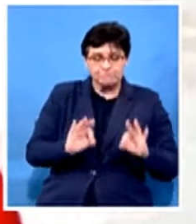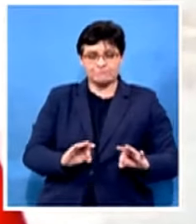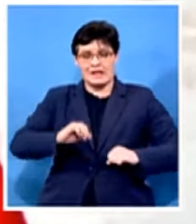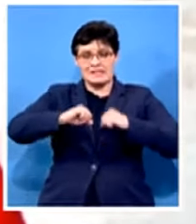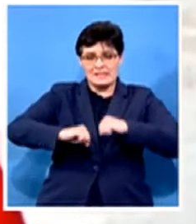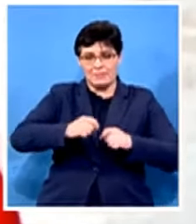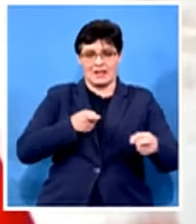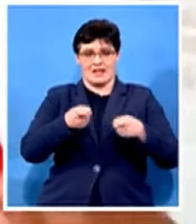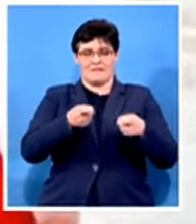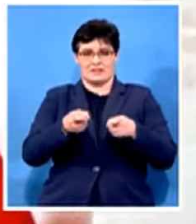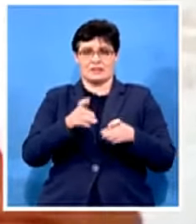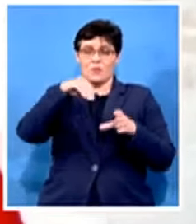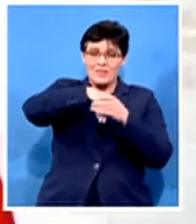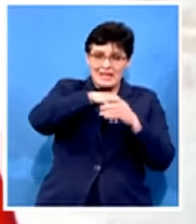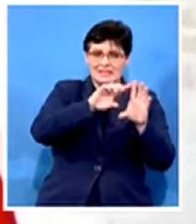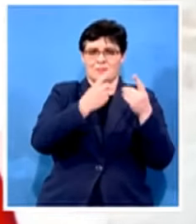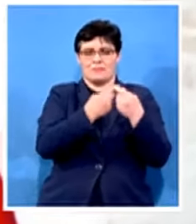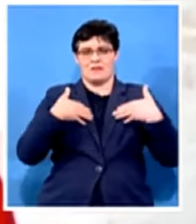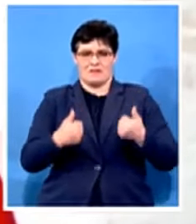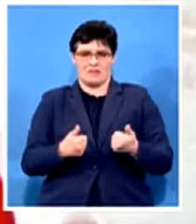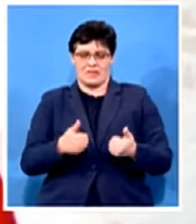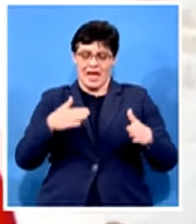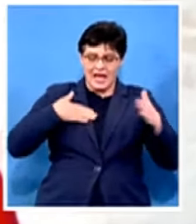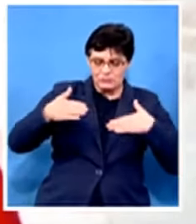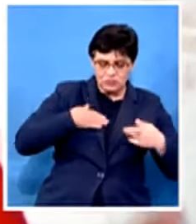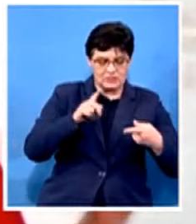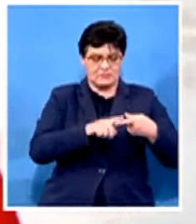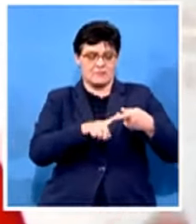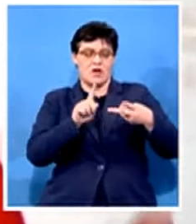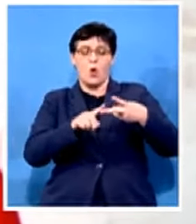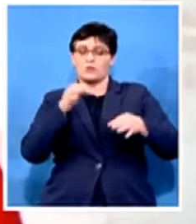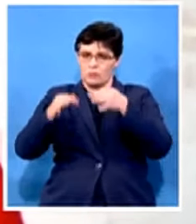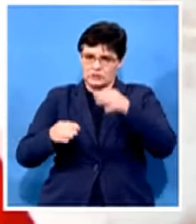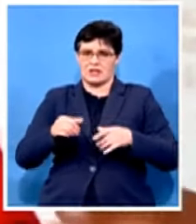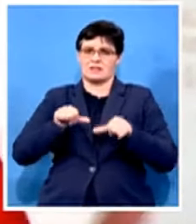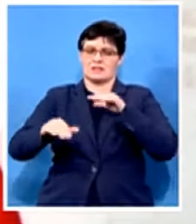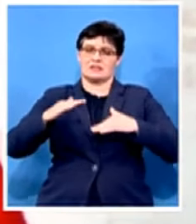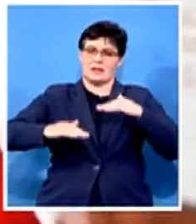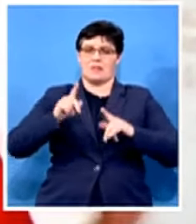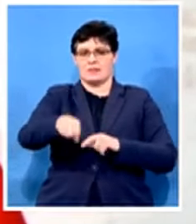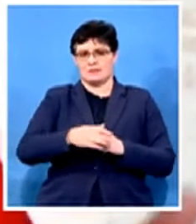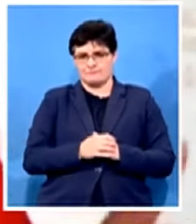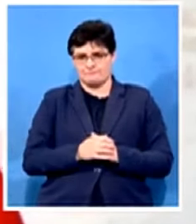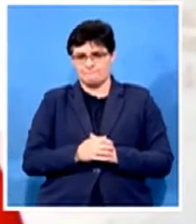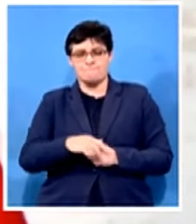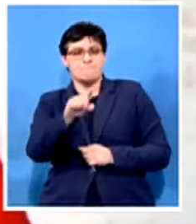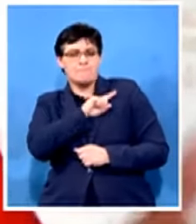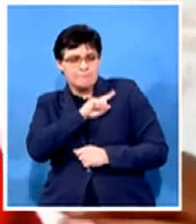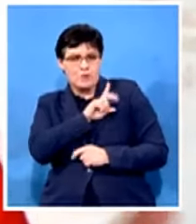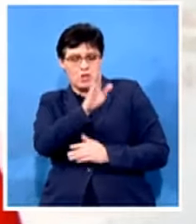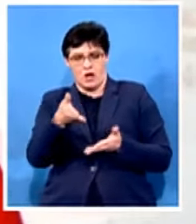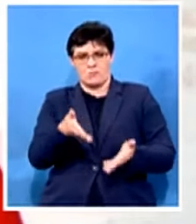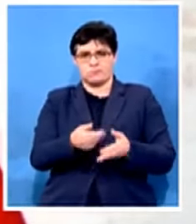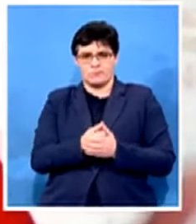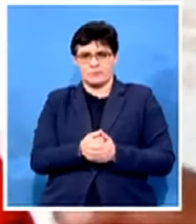administratively and politically that is why we are seated here our views are informed by the fact that